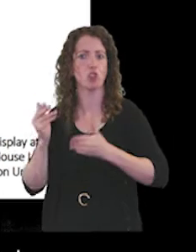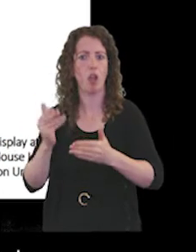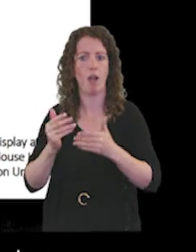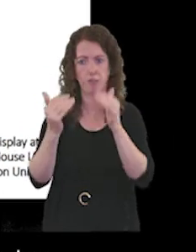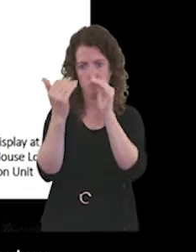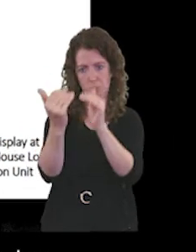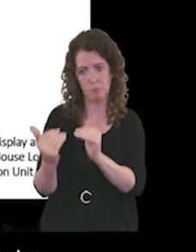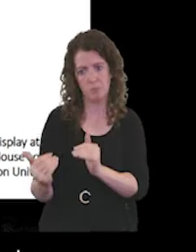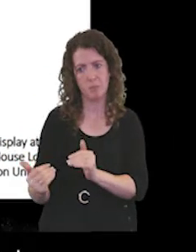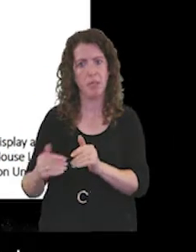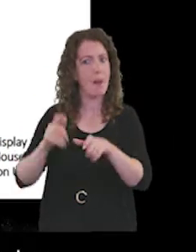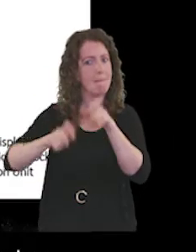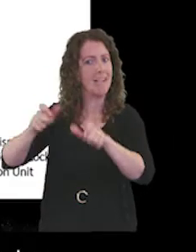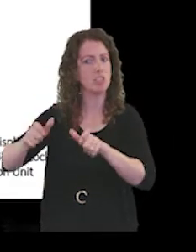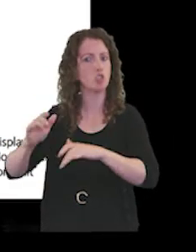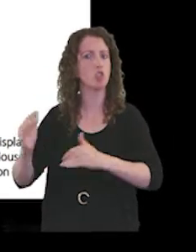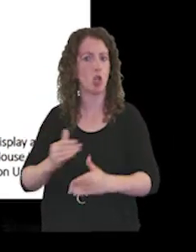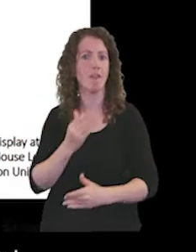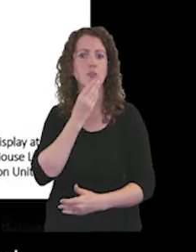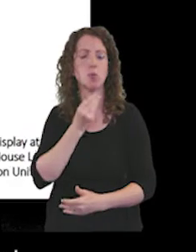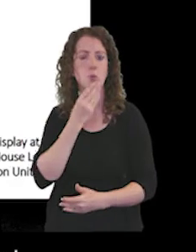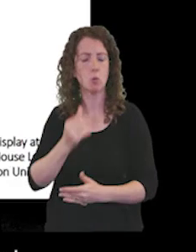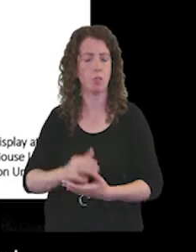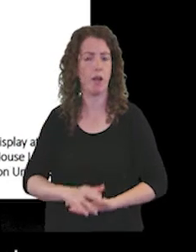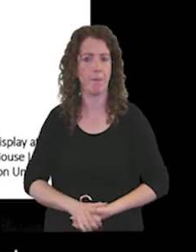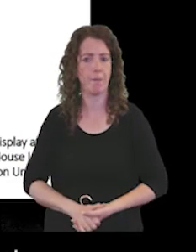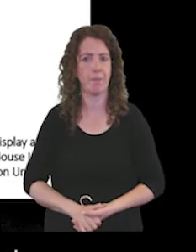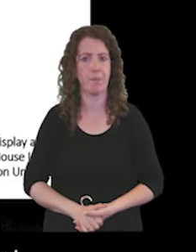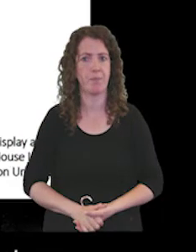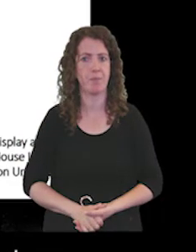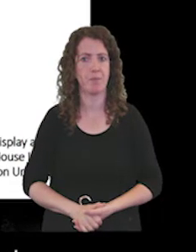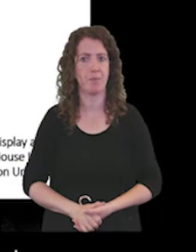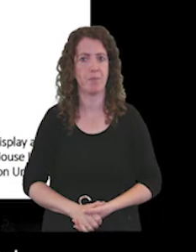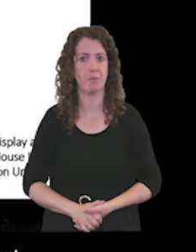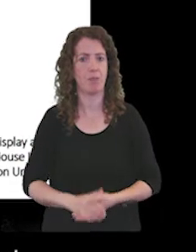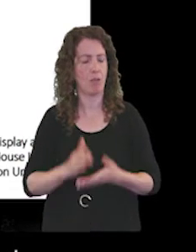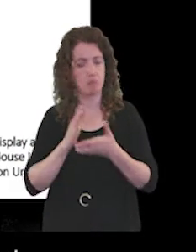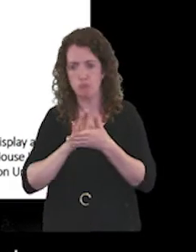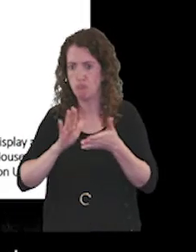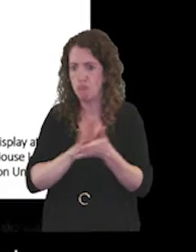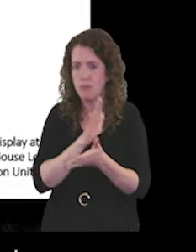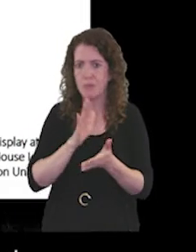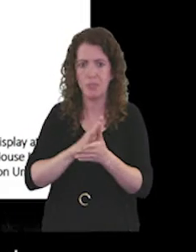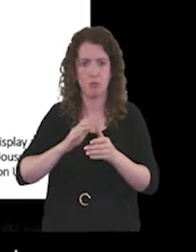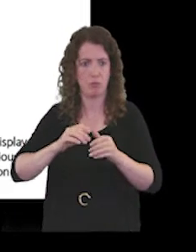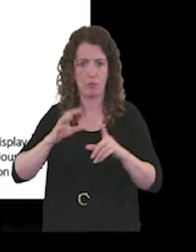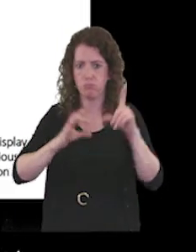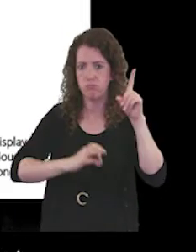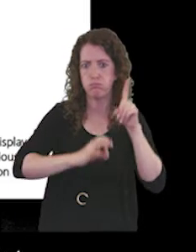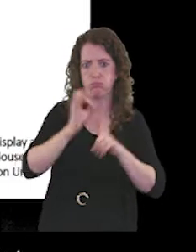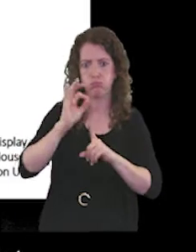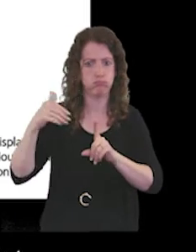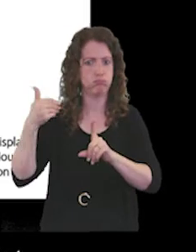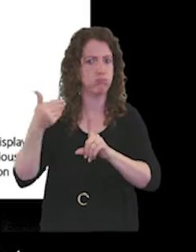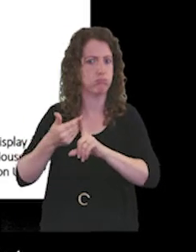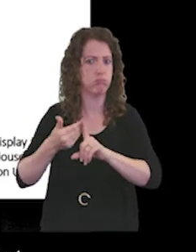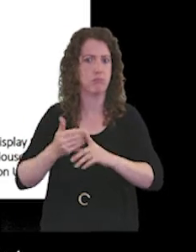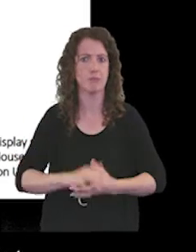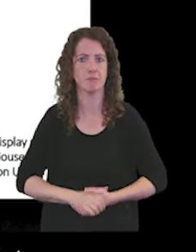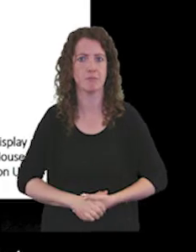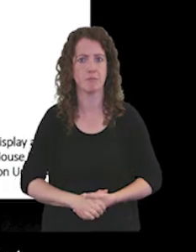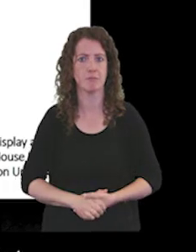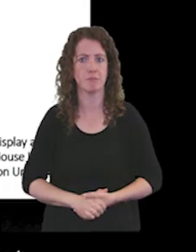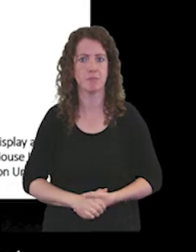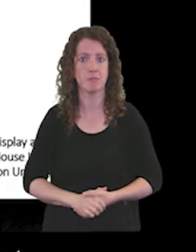for all our patients and service users. And I'm really pleased with the progress that we've made on that.